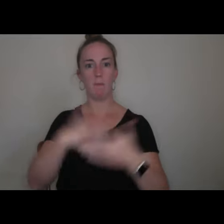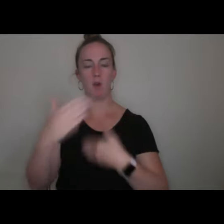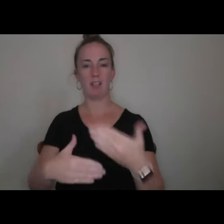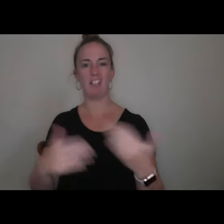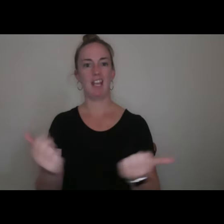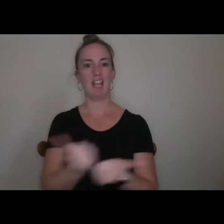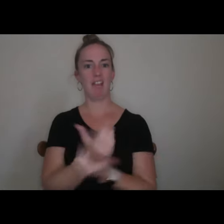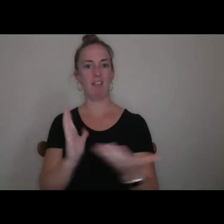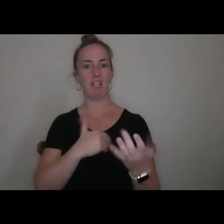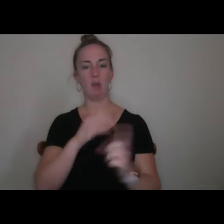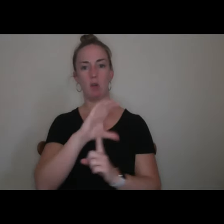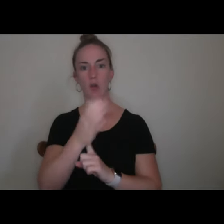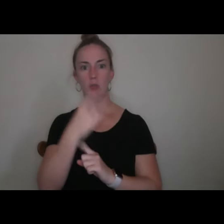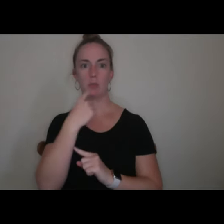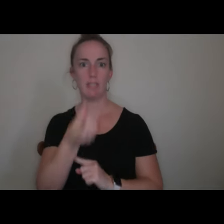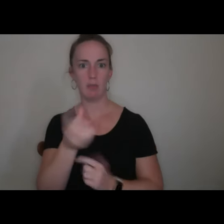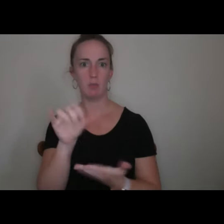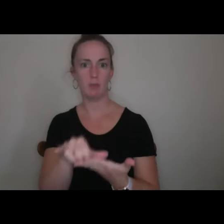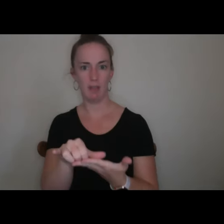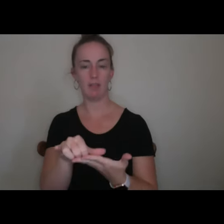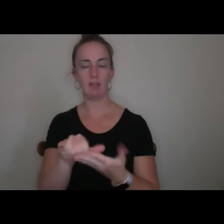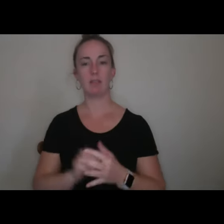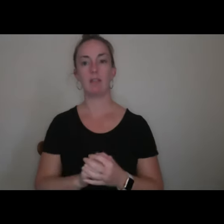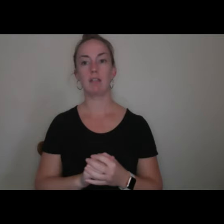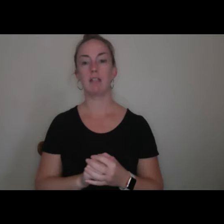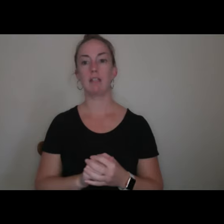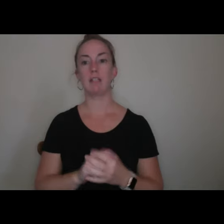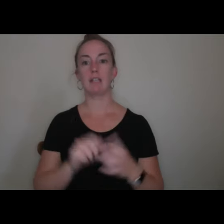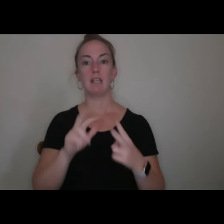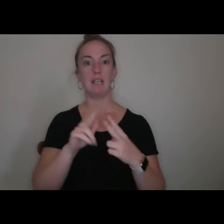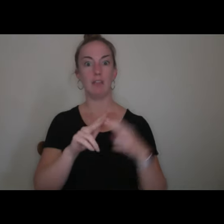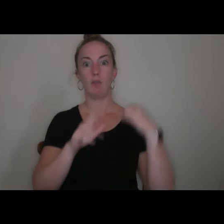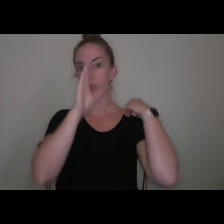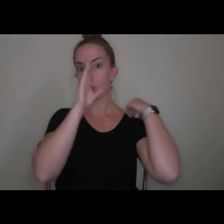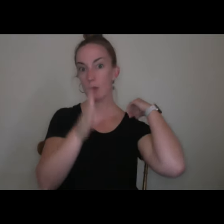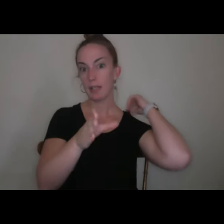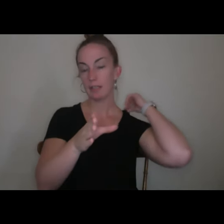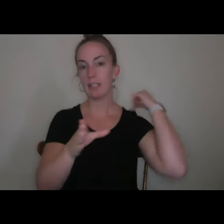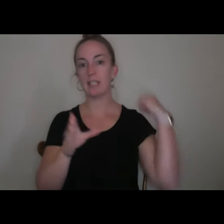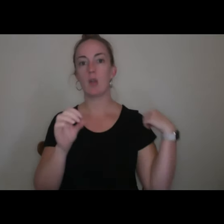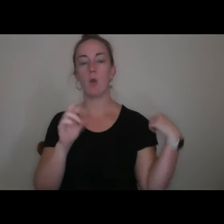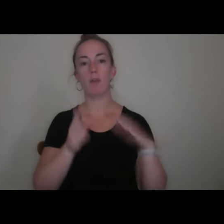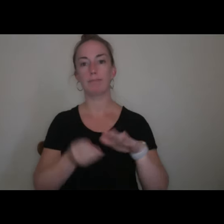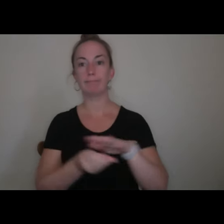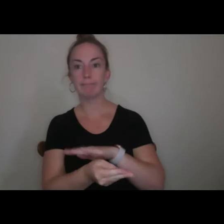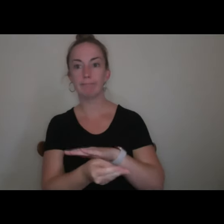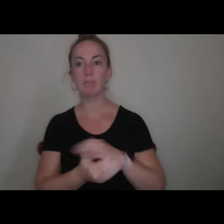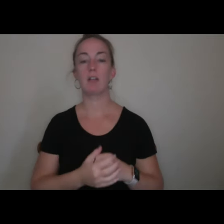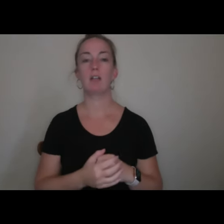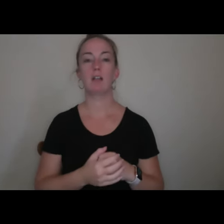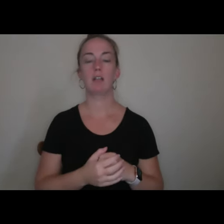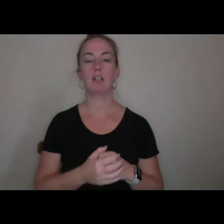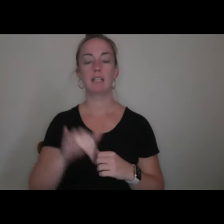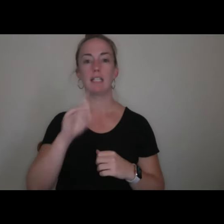in our culture tells you that, either explicitly or tacitly. And it's a